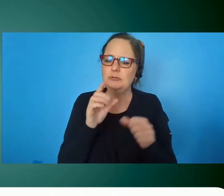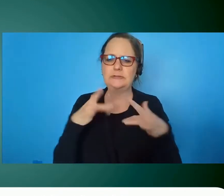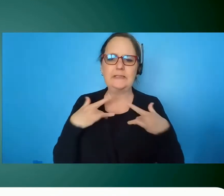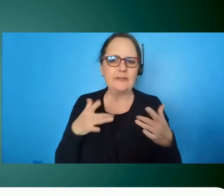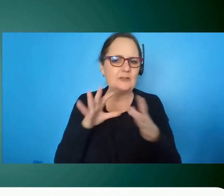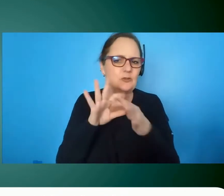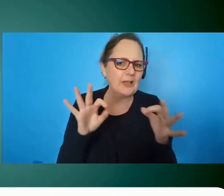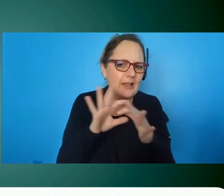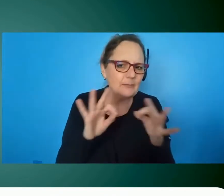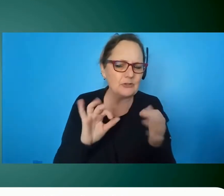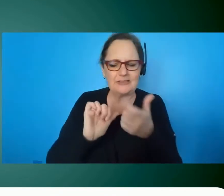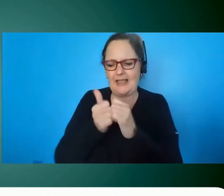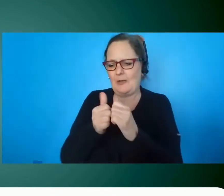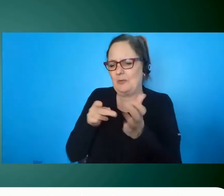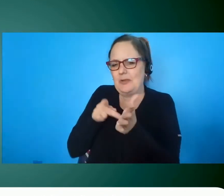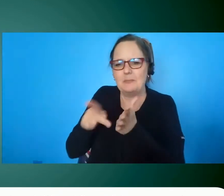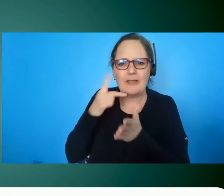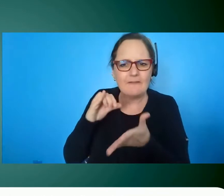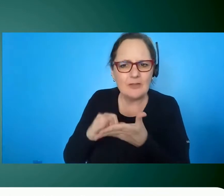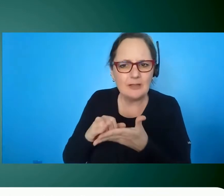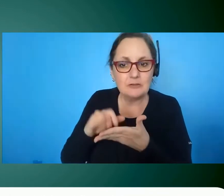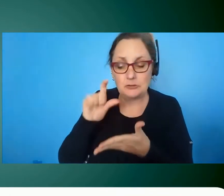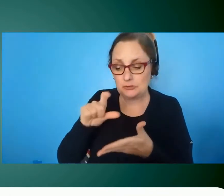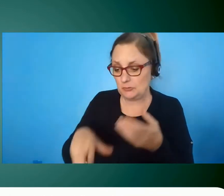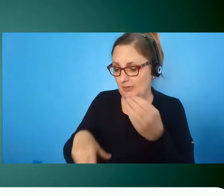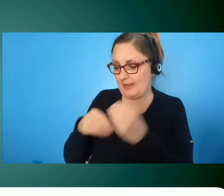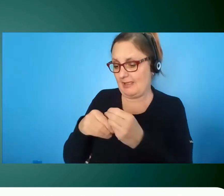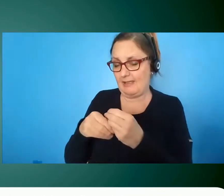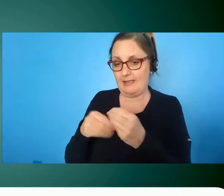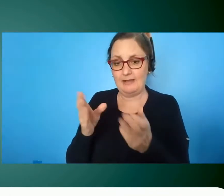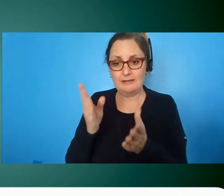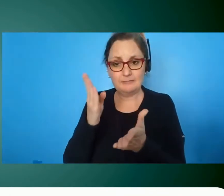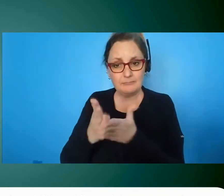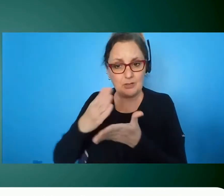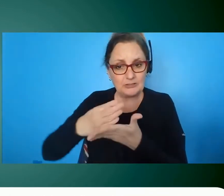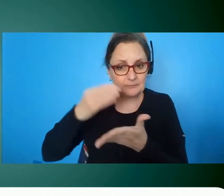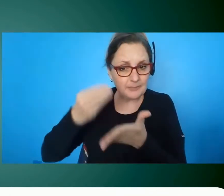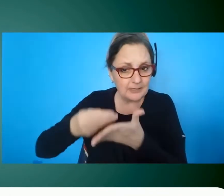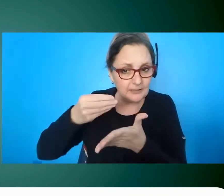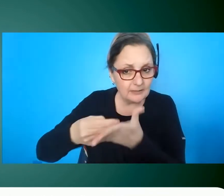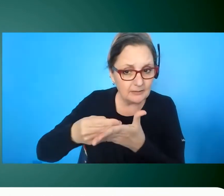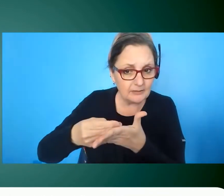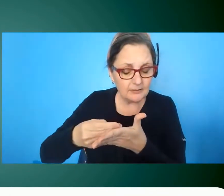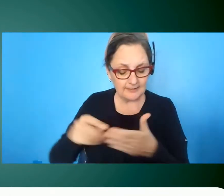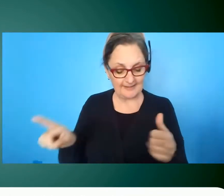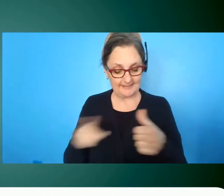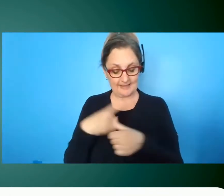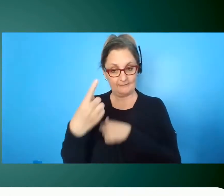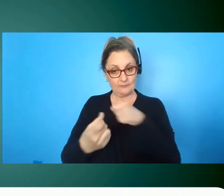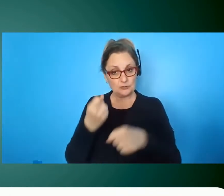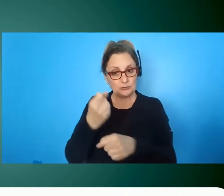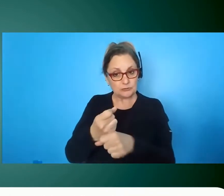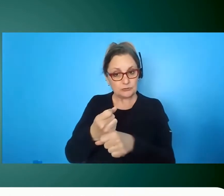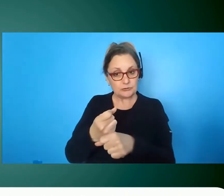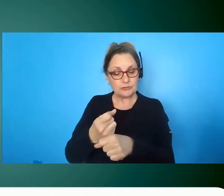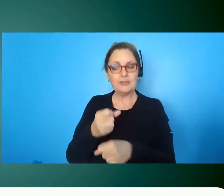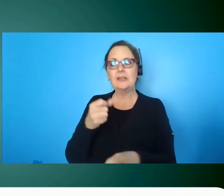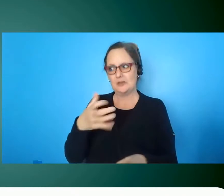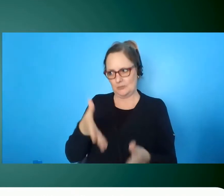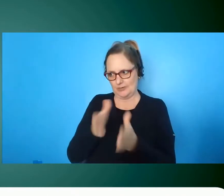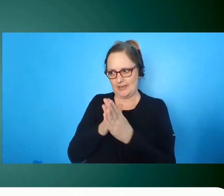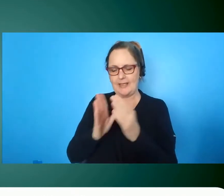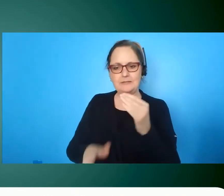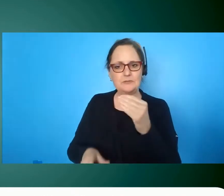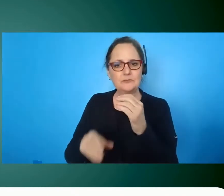include that into our budget should we ask for additional money and i would say that the first year we did ask for additional